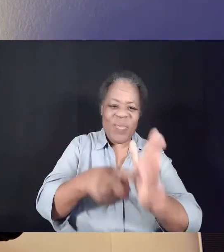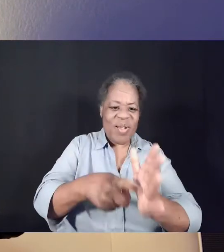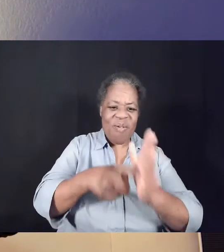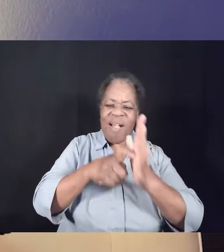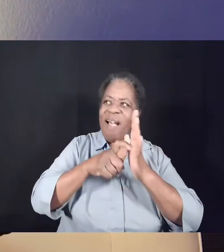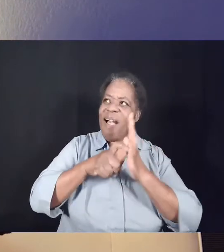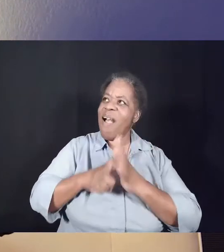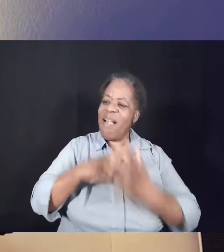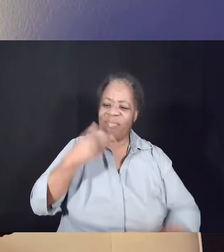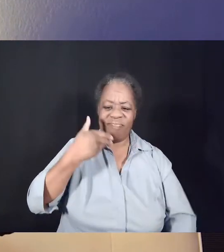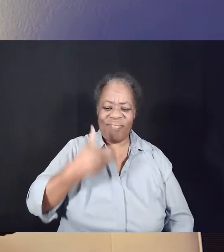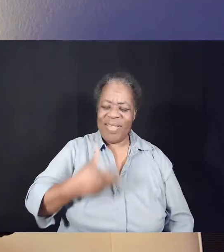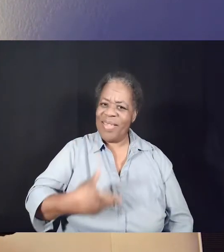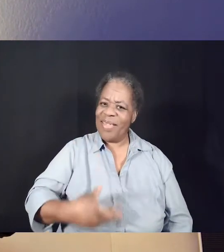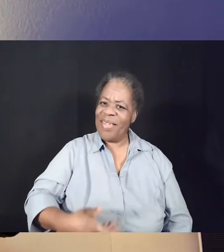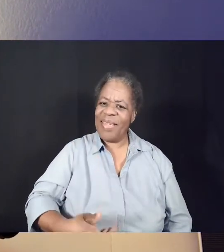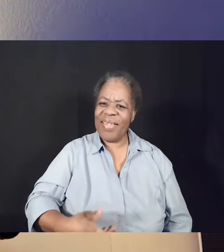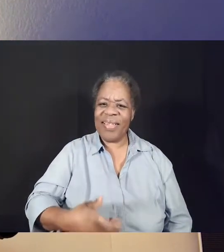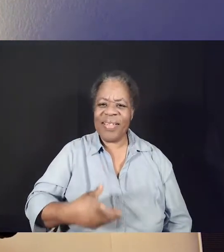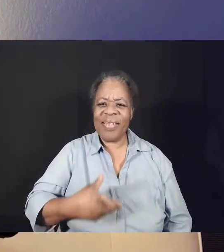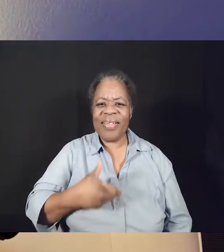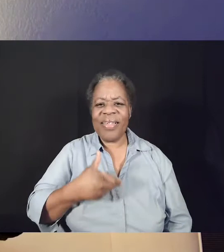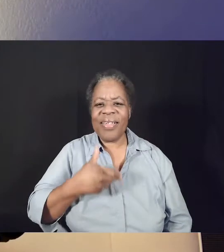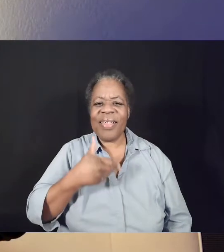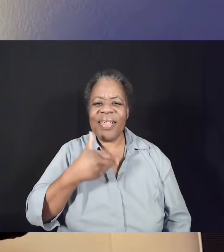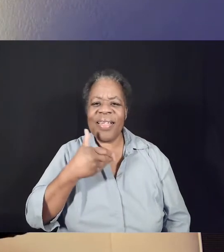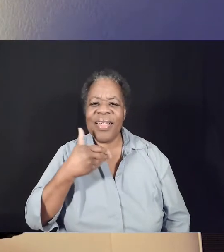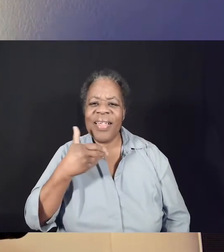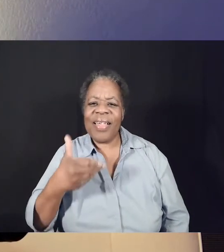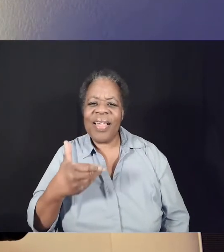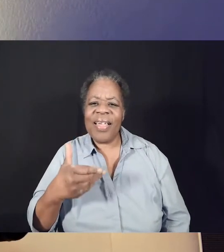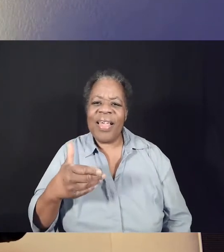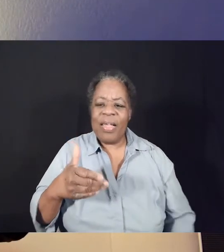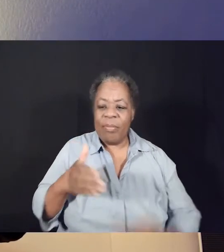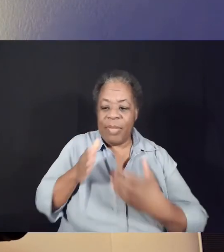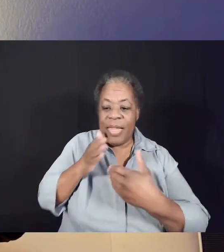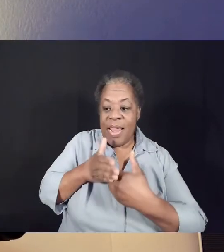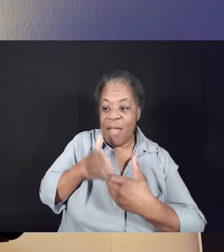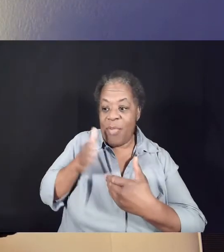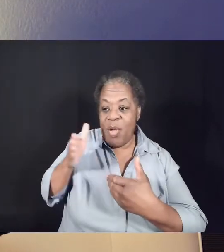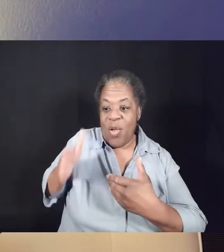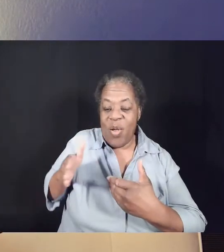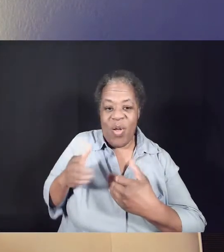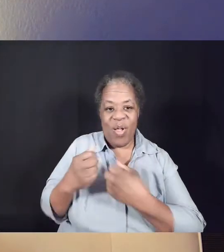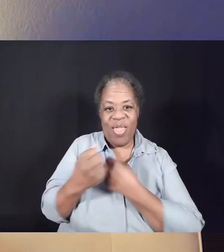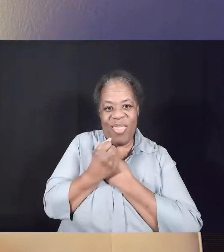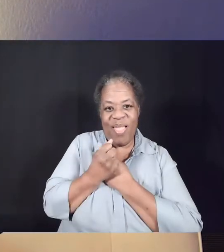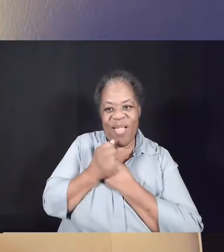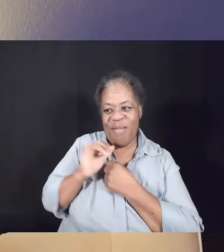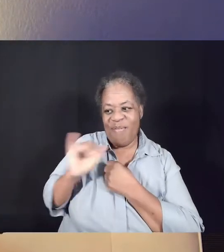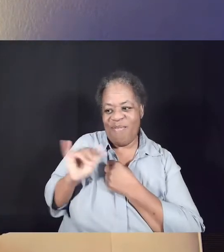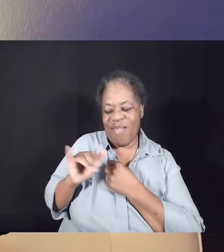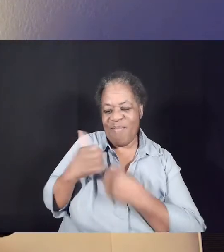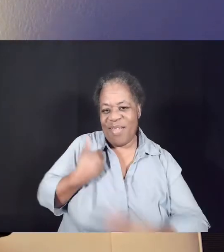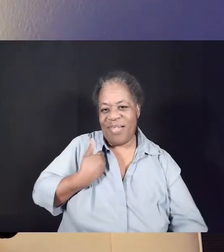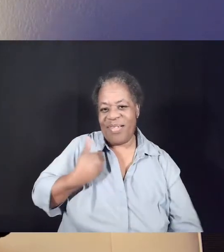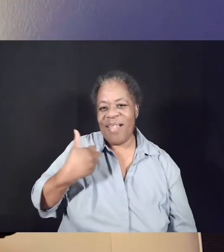me love my neighbor as myself.